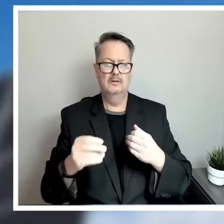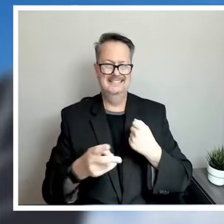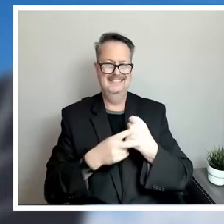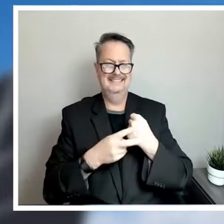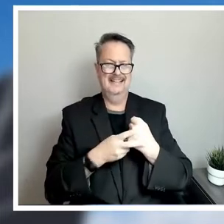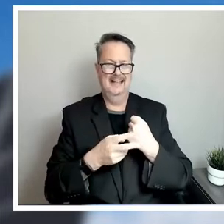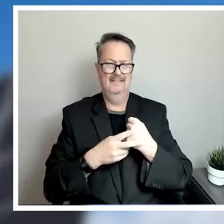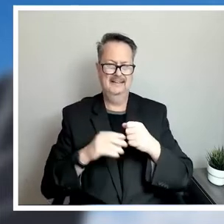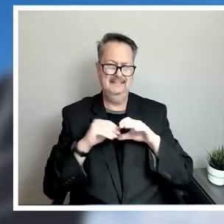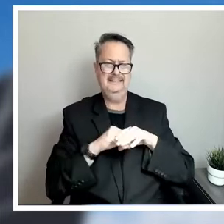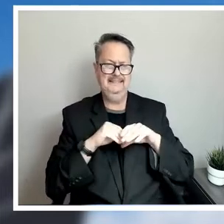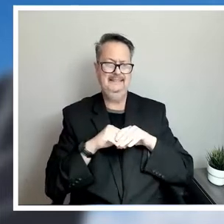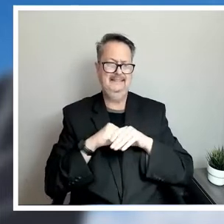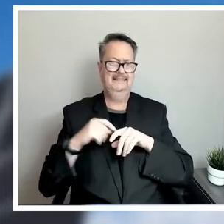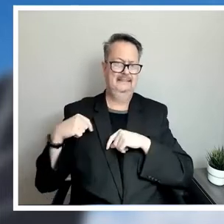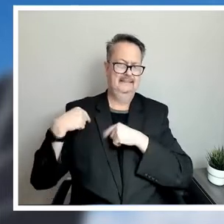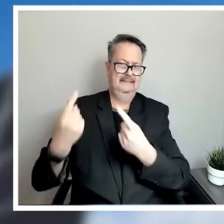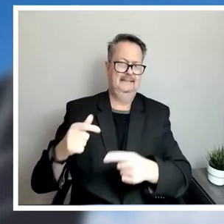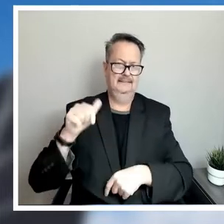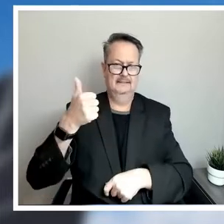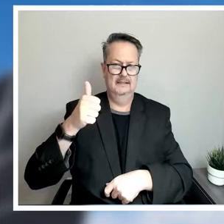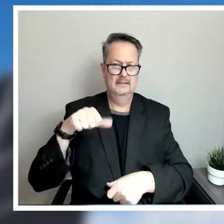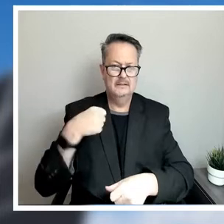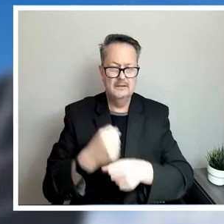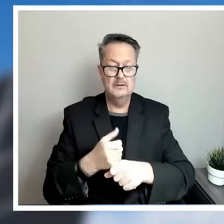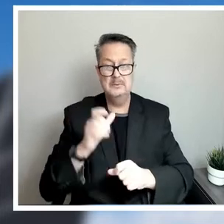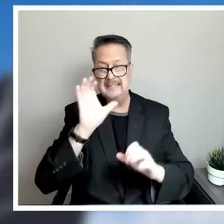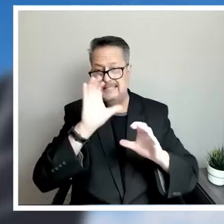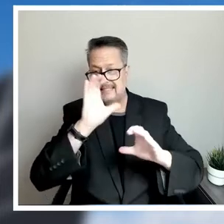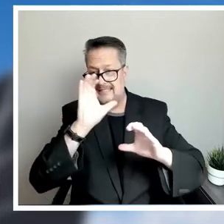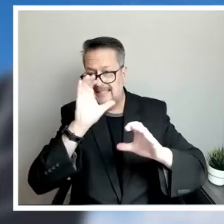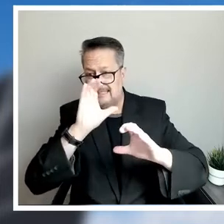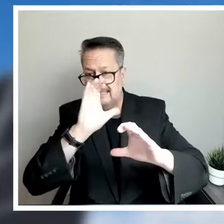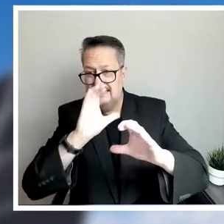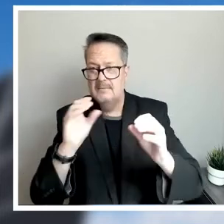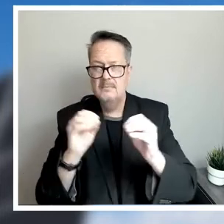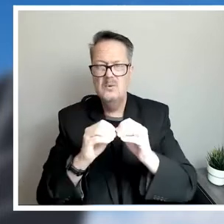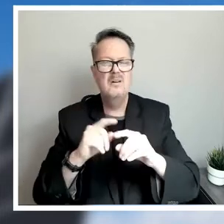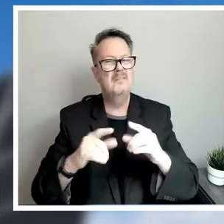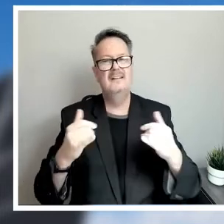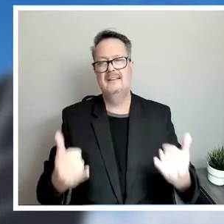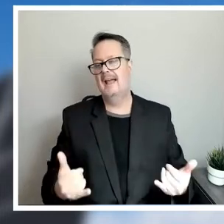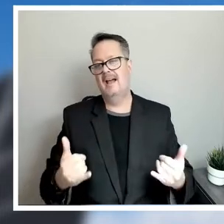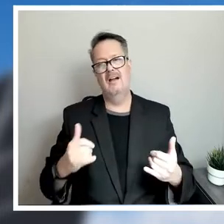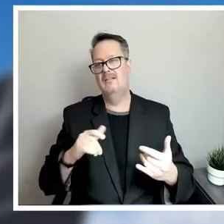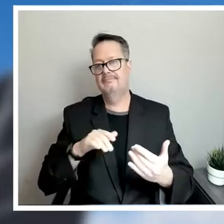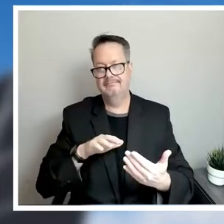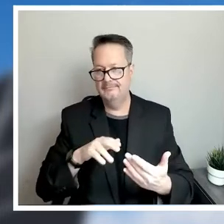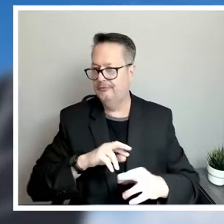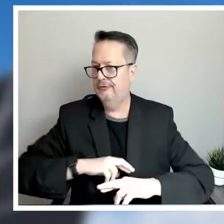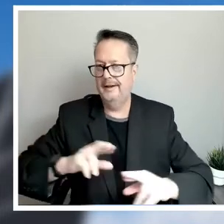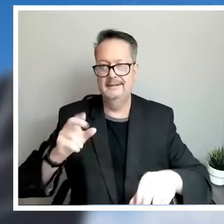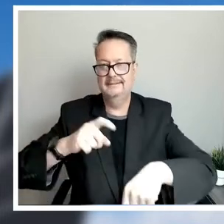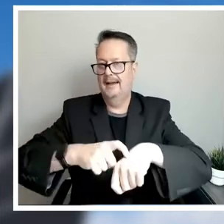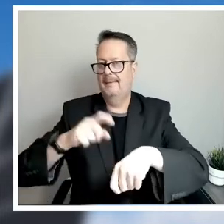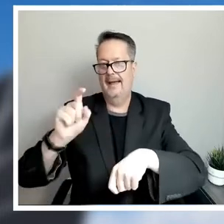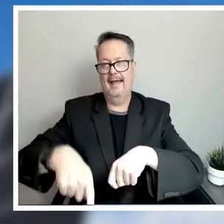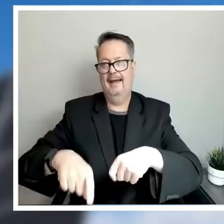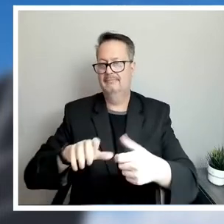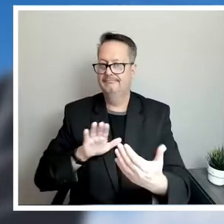the last decade or so. We continue to try and find more, but we're at the point now where we're having this conversation with the community because we think there's absolutely a need.